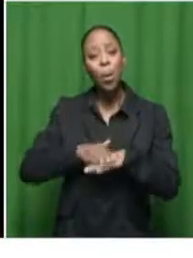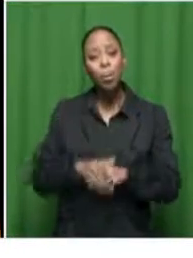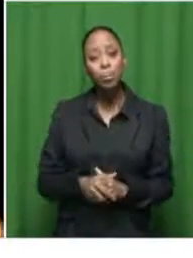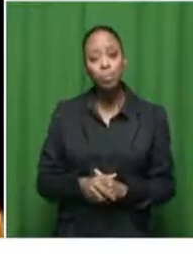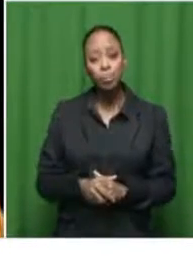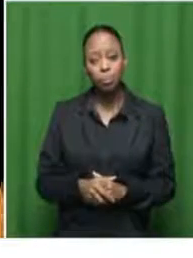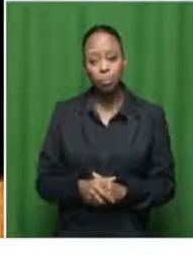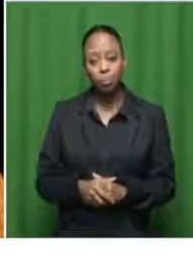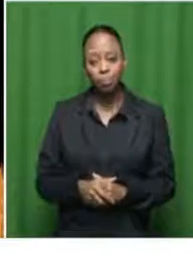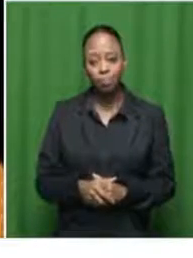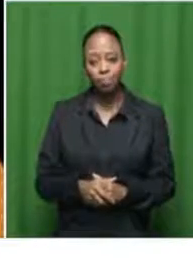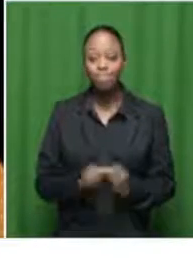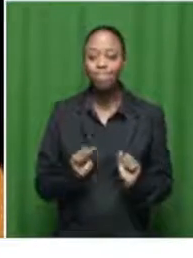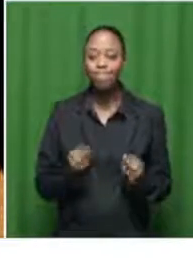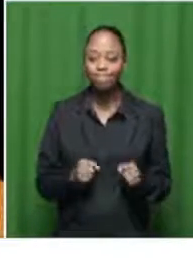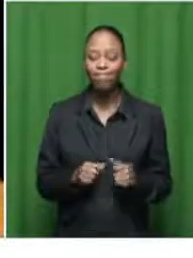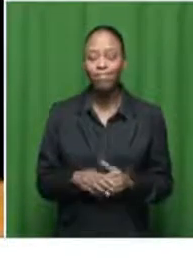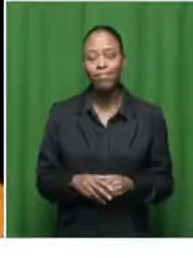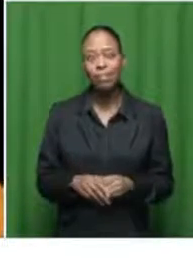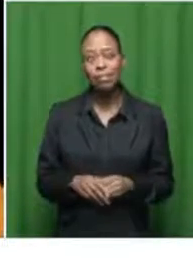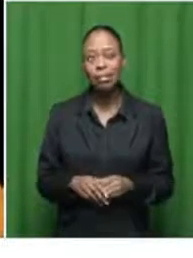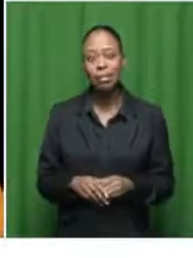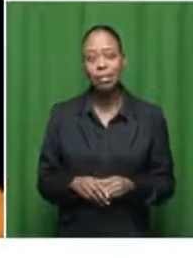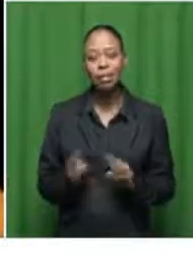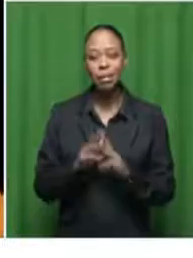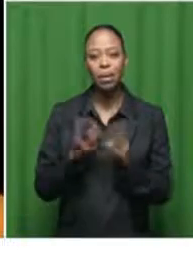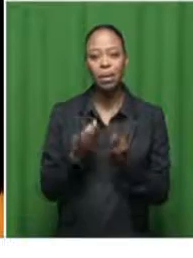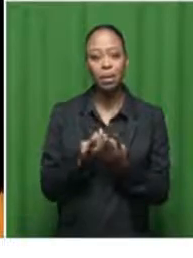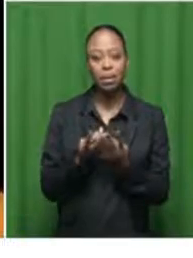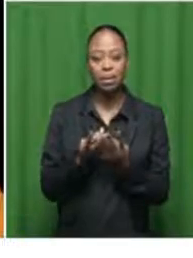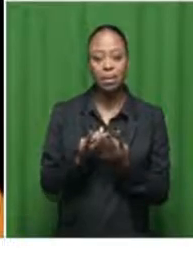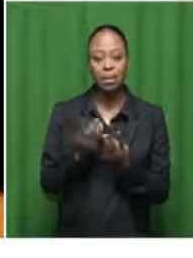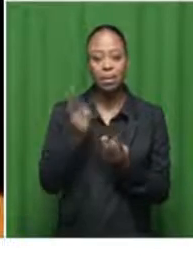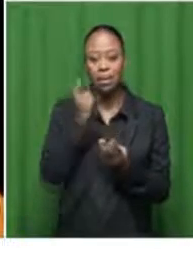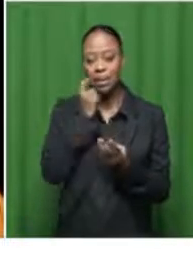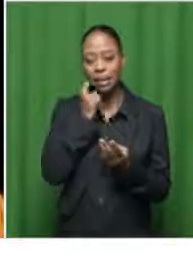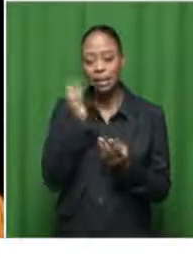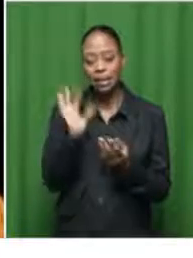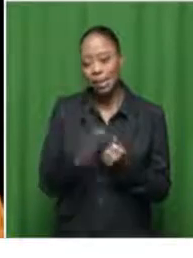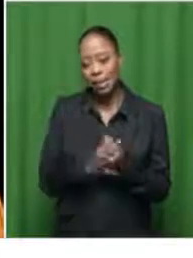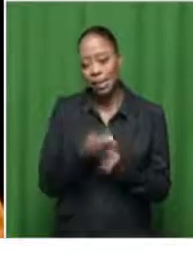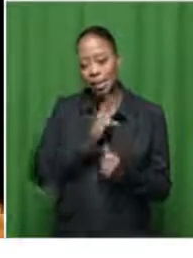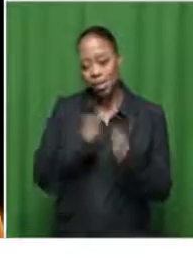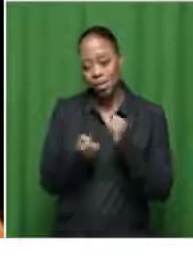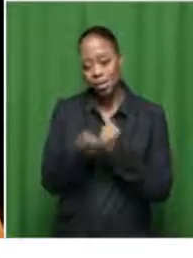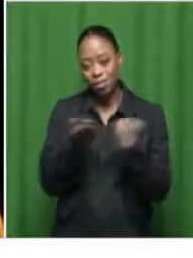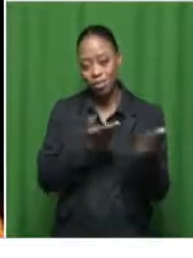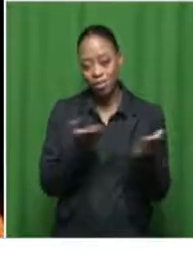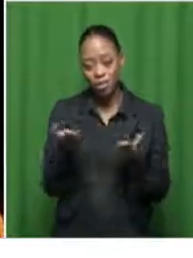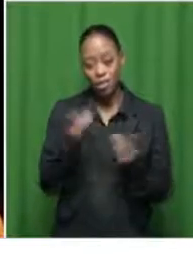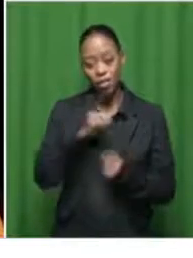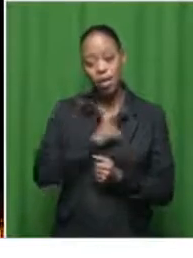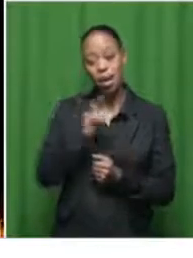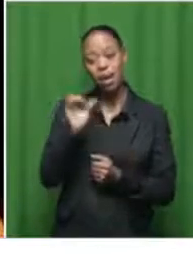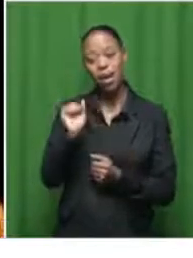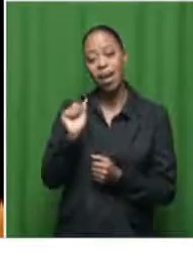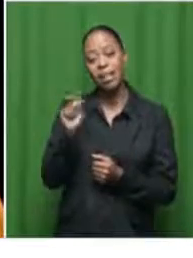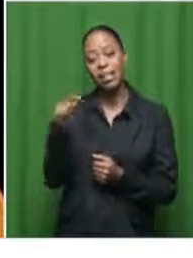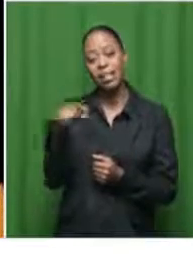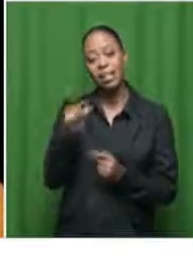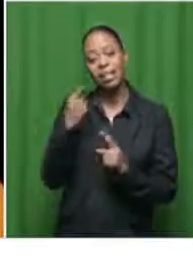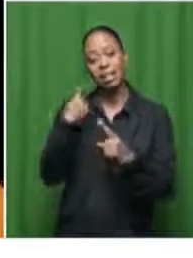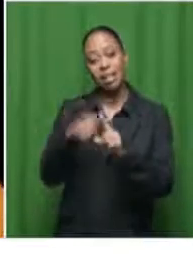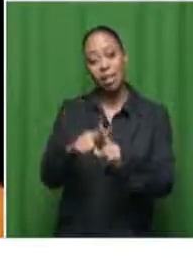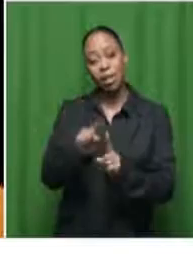yeah thank you the world is not doing so fine that's why we have this big numbers it's one of the SDG targets one out of nine